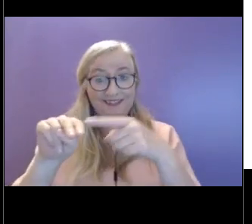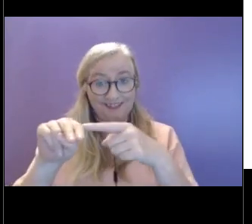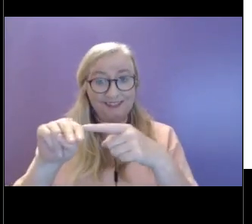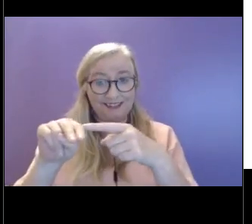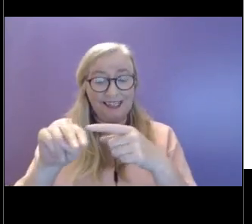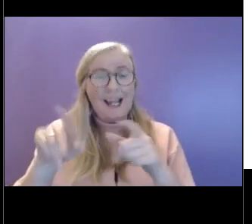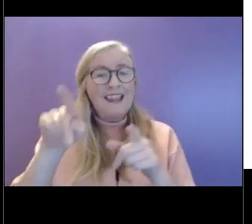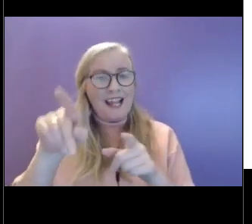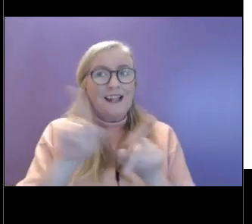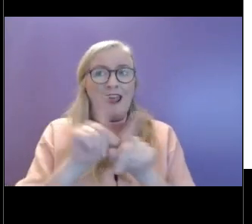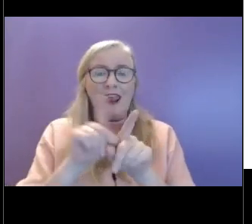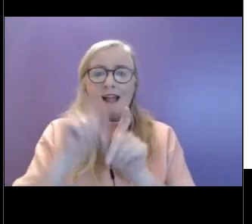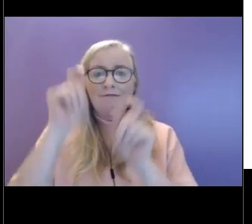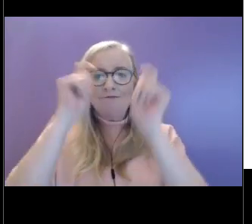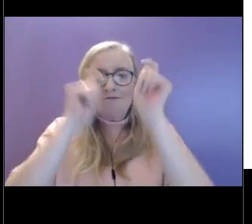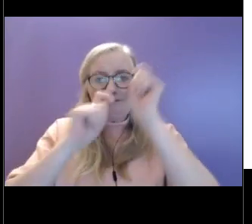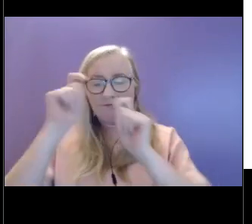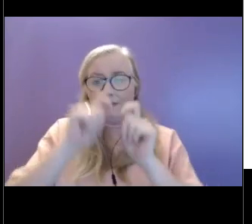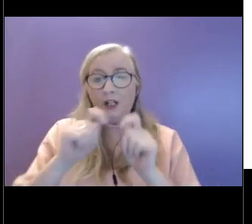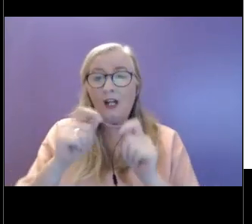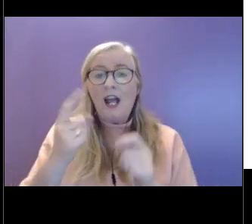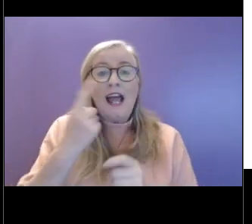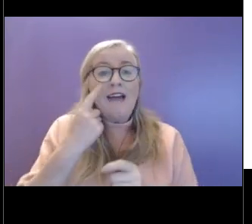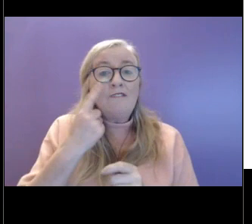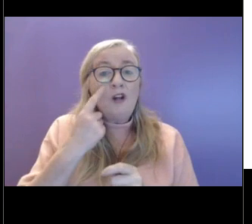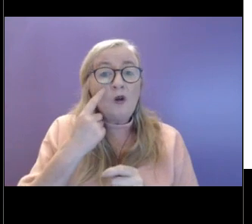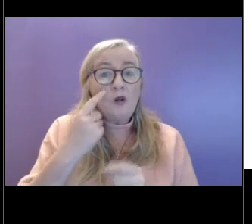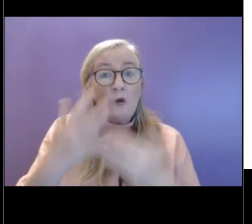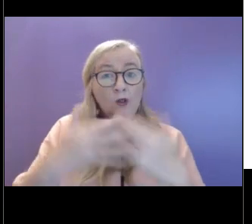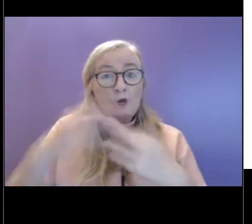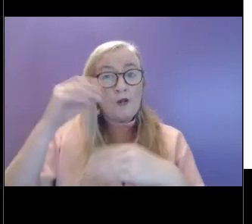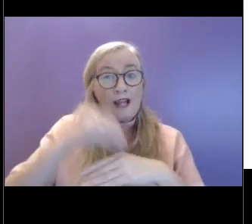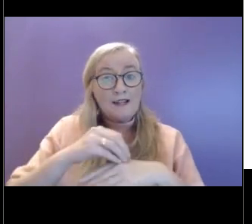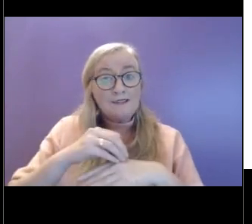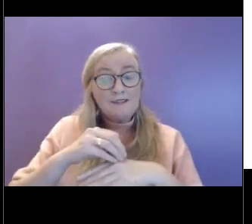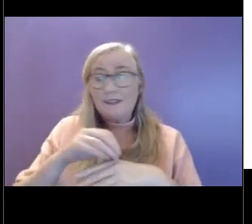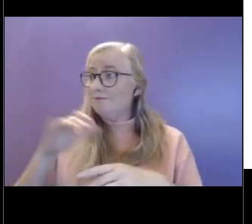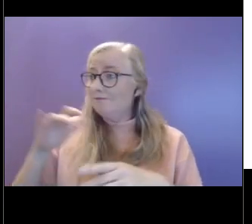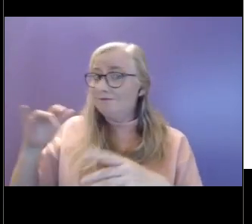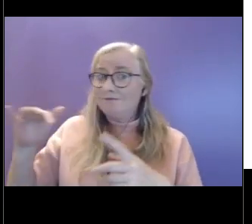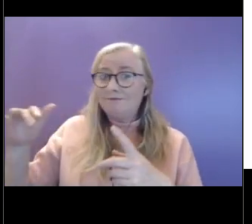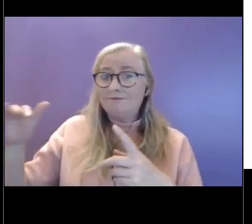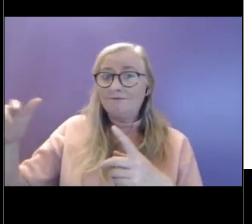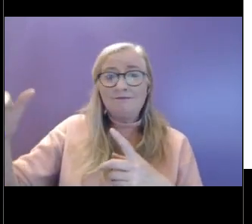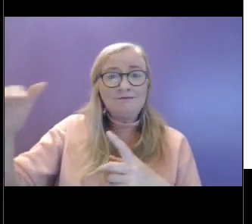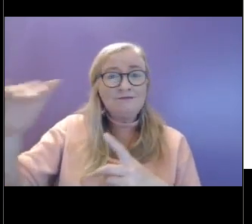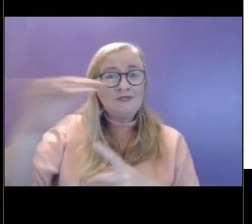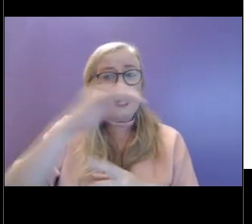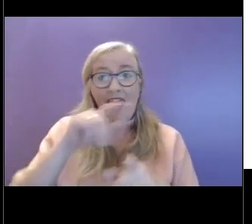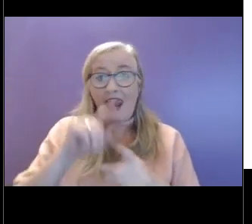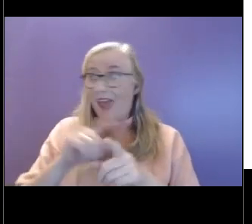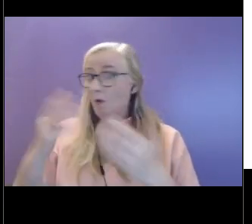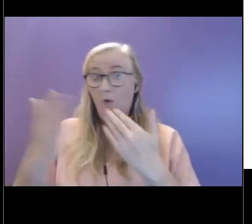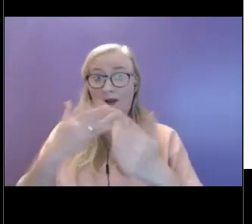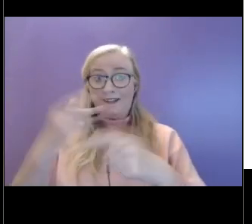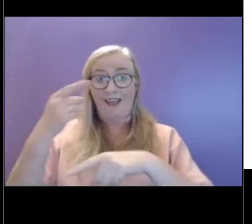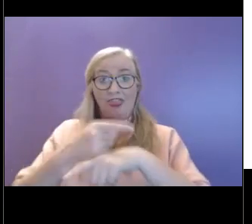suppose, or observing what's going on, but not necessarily within ourselves or perhaps outside of ourselves as well. So in our surroundings,